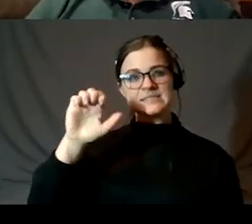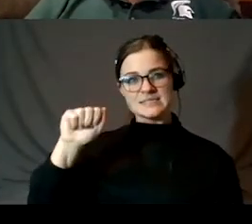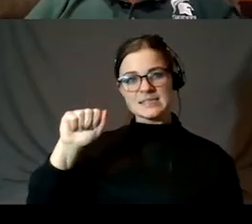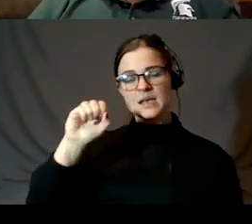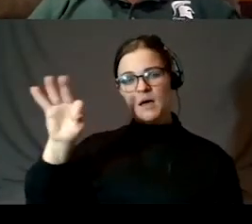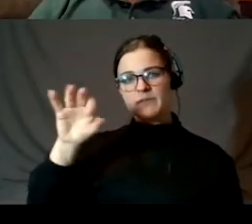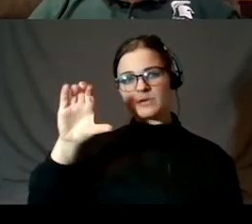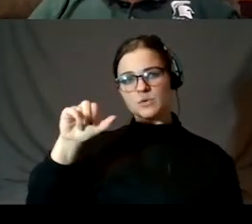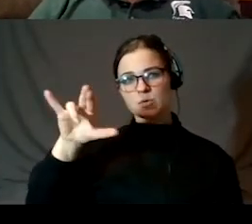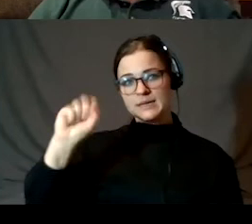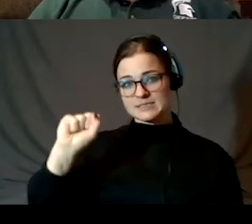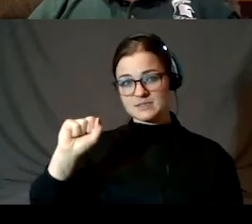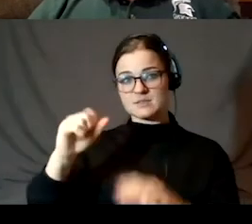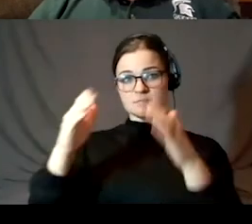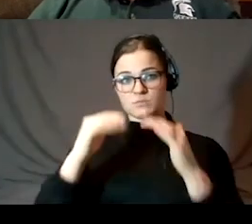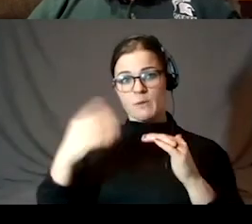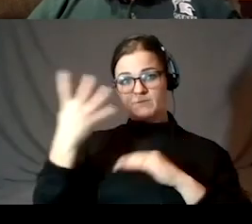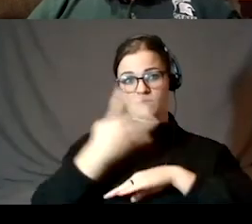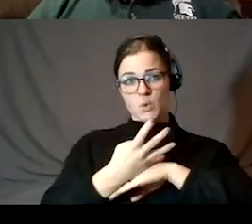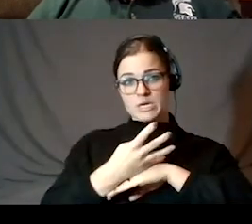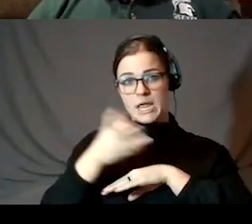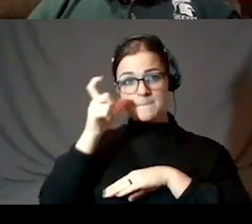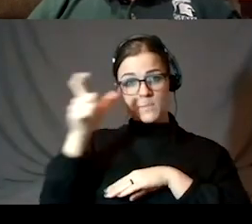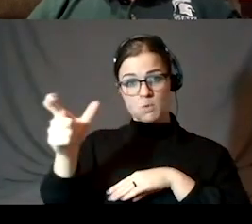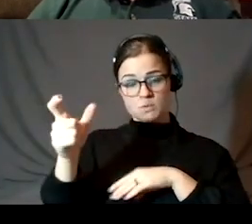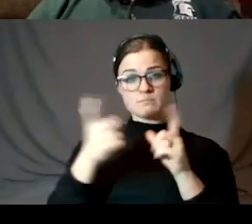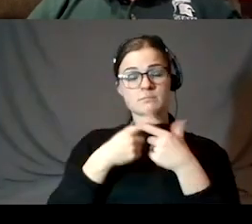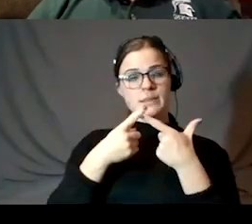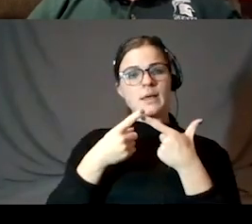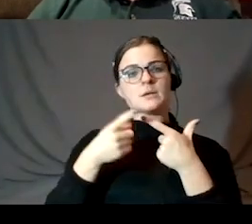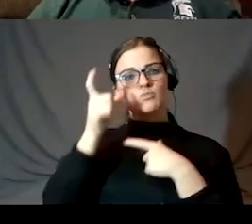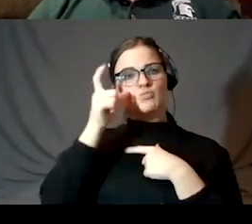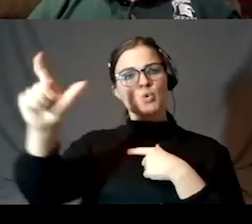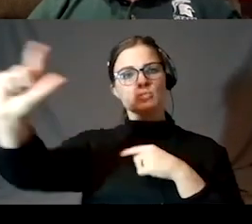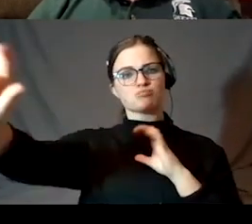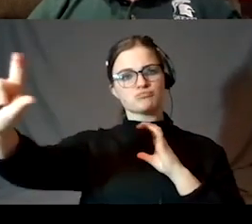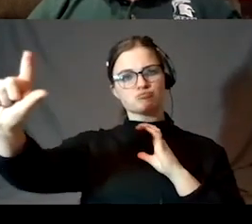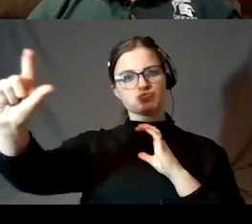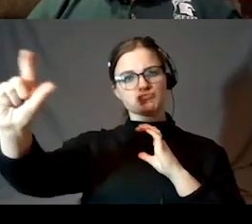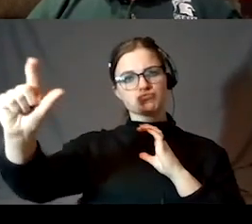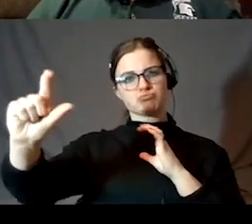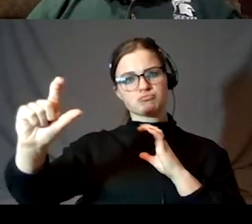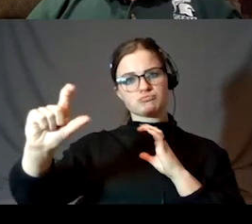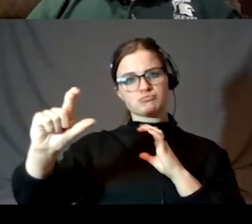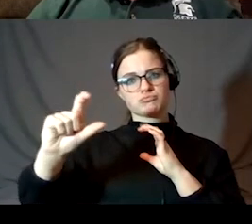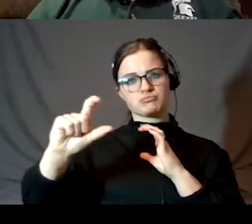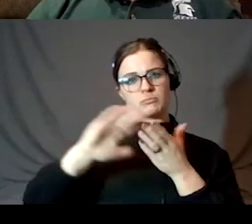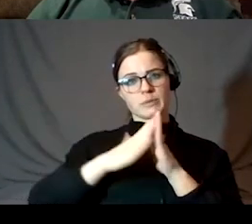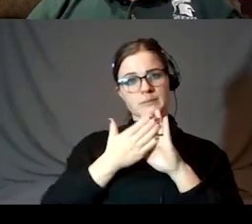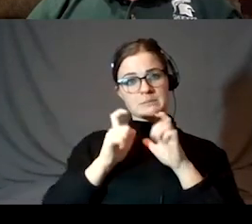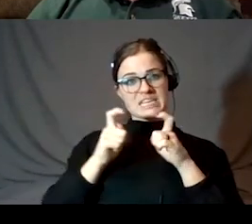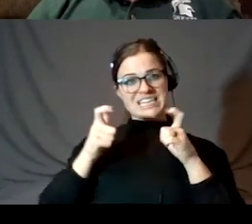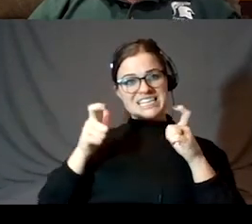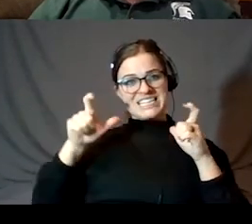see it on maybe a four-day-old moon. But as the moon continues to come into our view and it gets a bigger and bigger